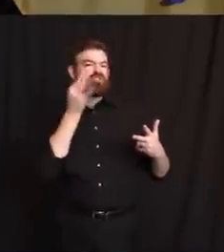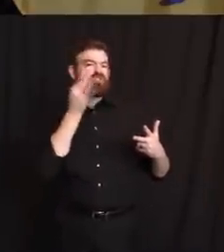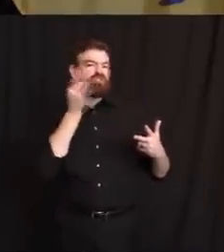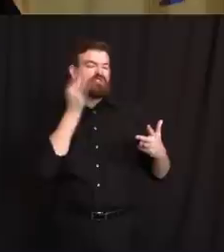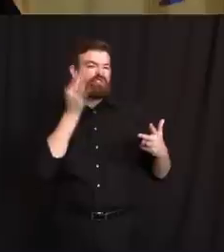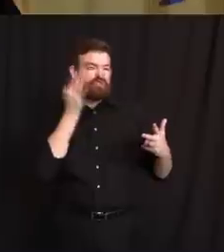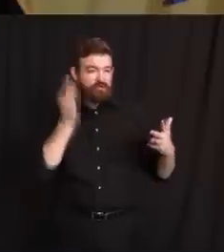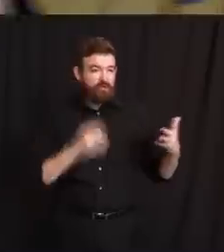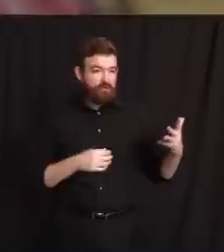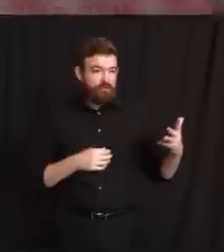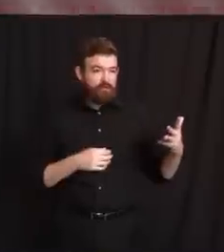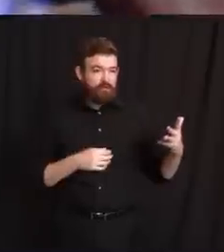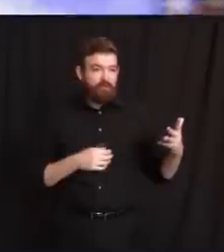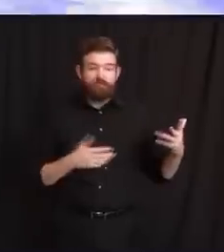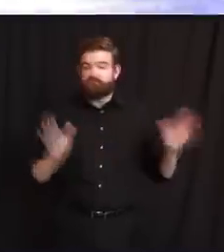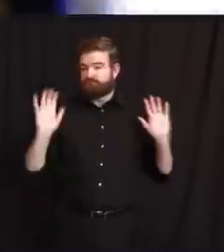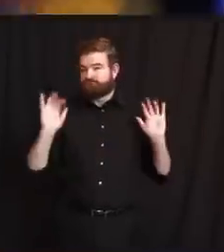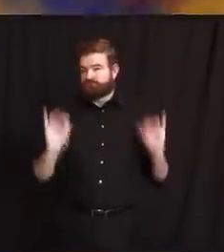That's all I have, Governor.